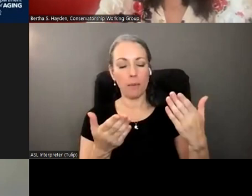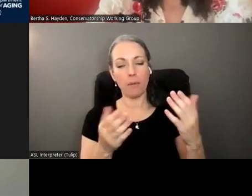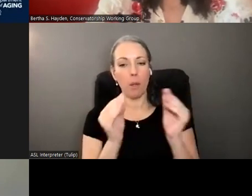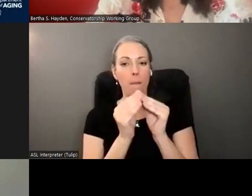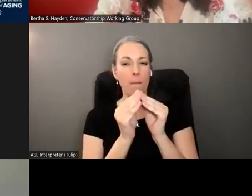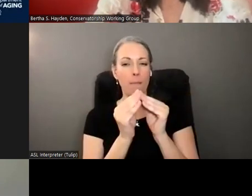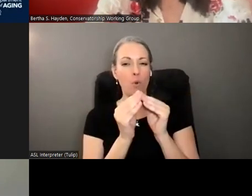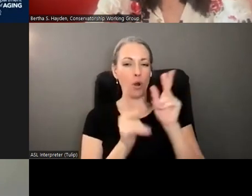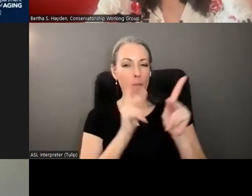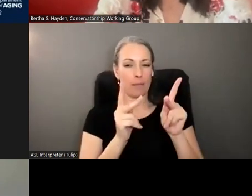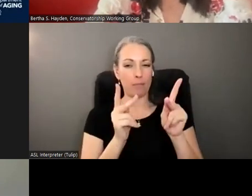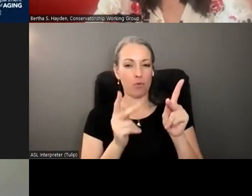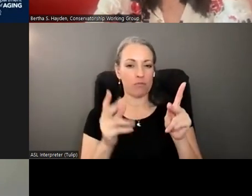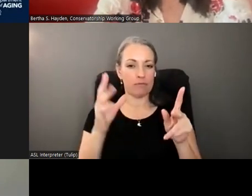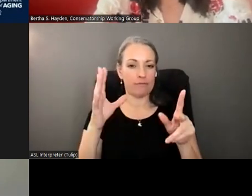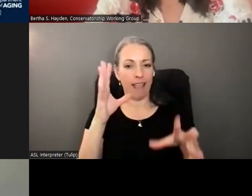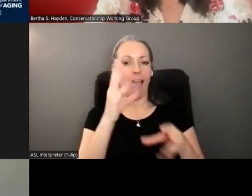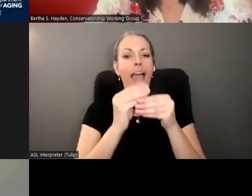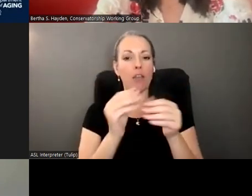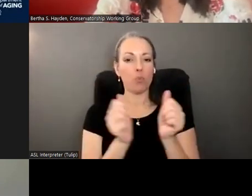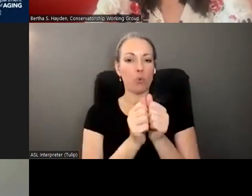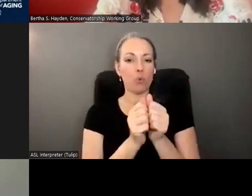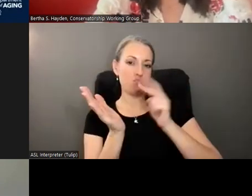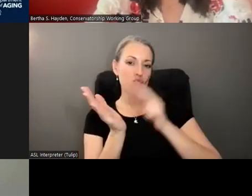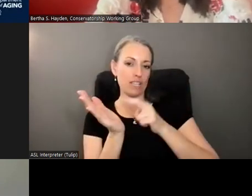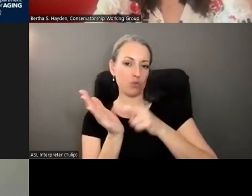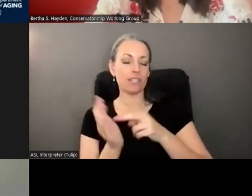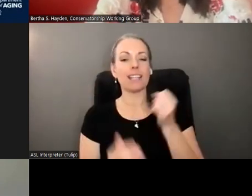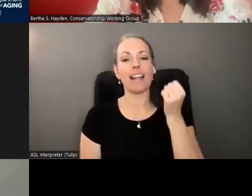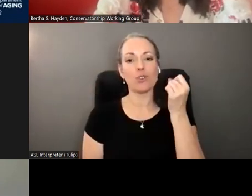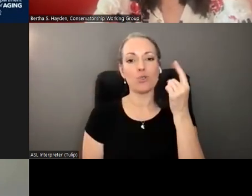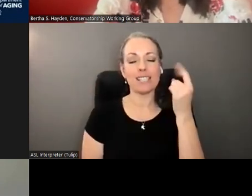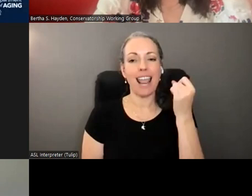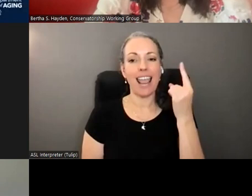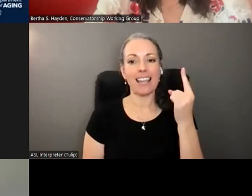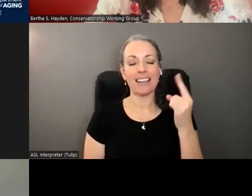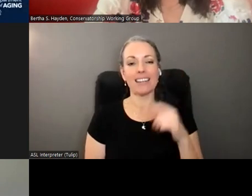folks to the table who have resources and understanding the role each of us is playing.